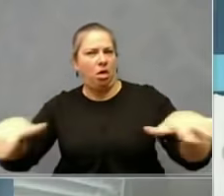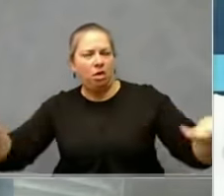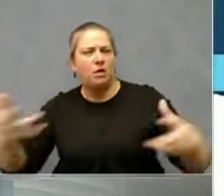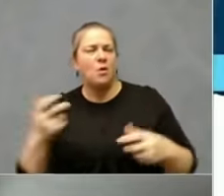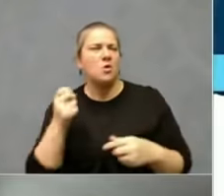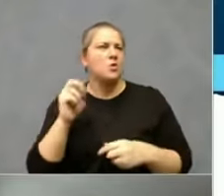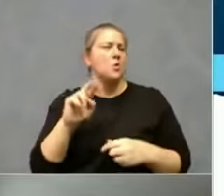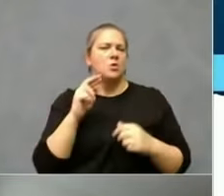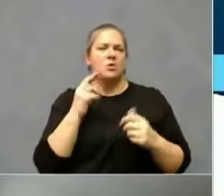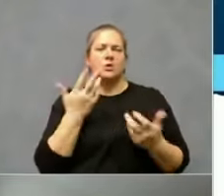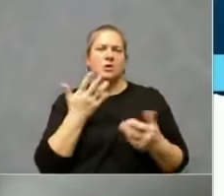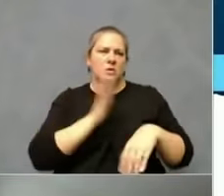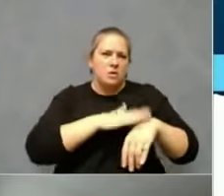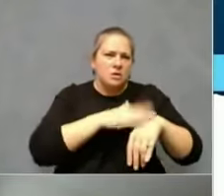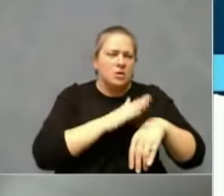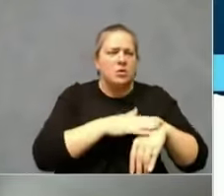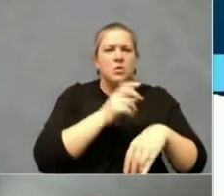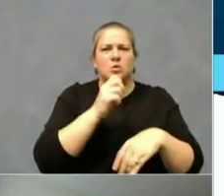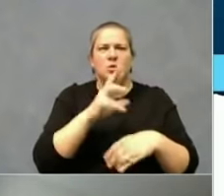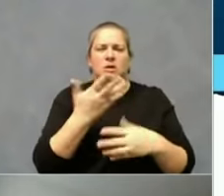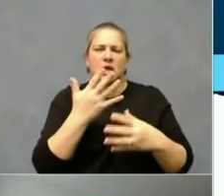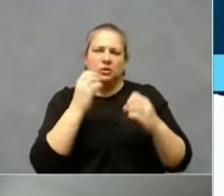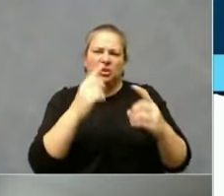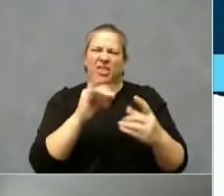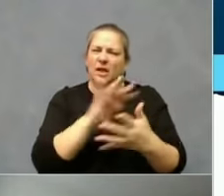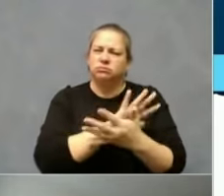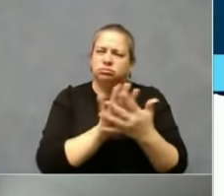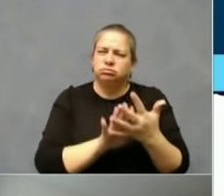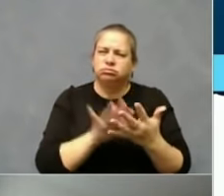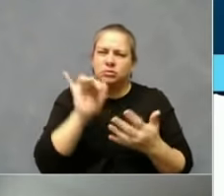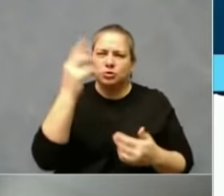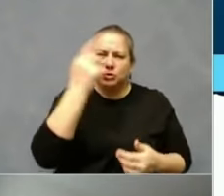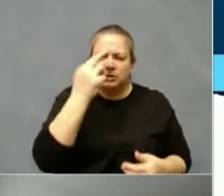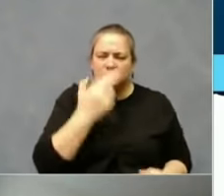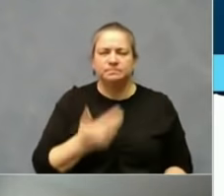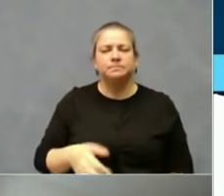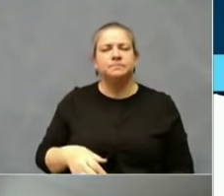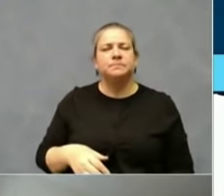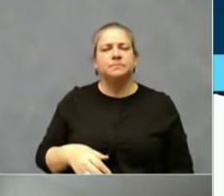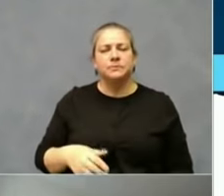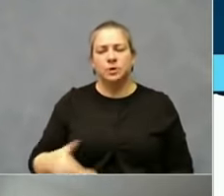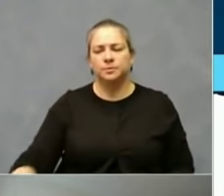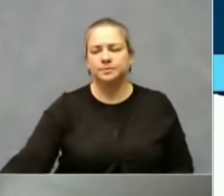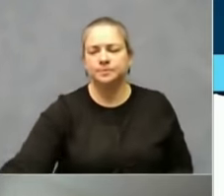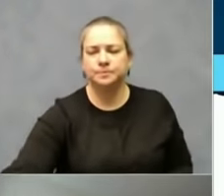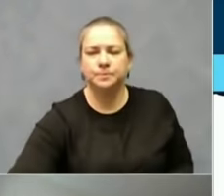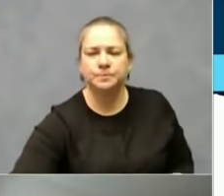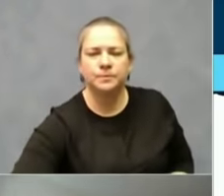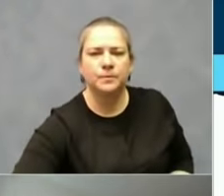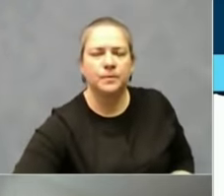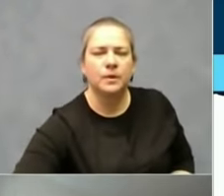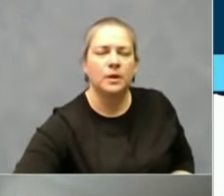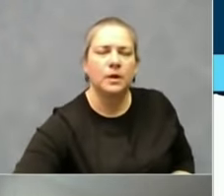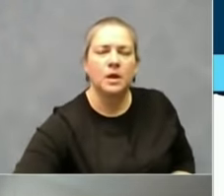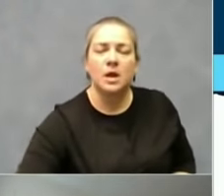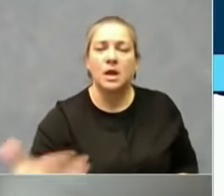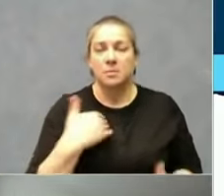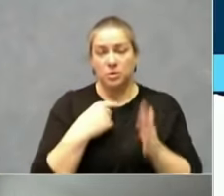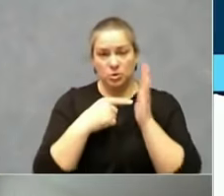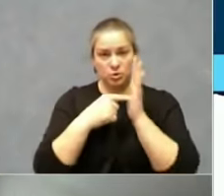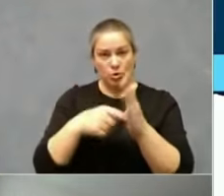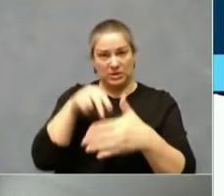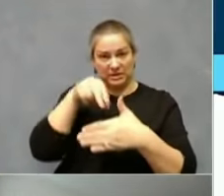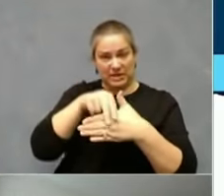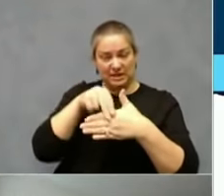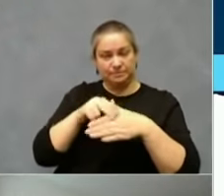talk about the measures we took last week. So this, I'm going to show you two reports here. One, these